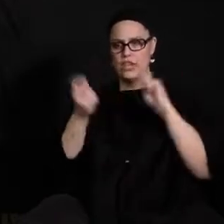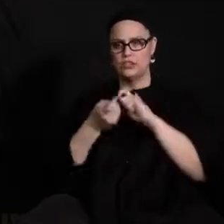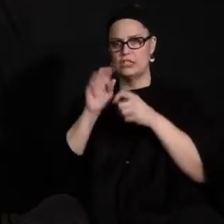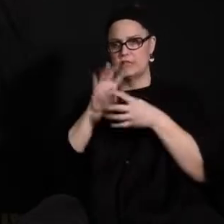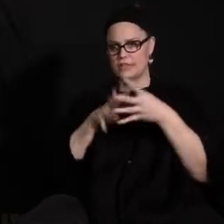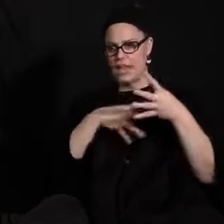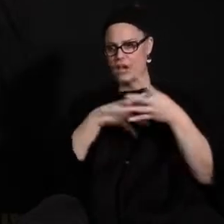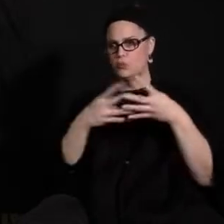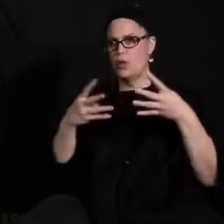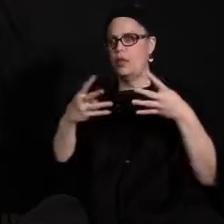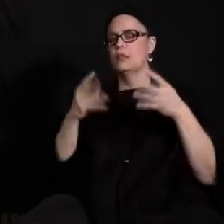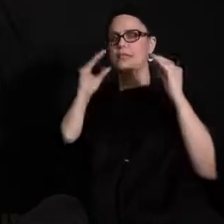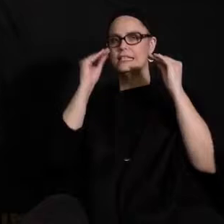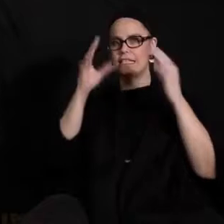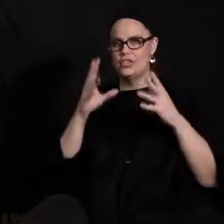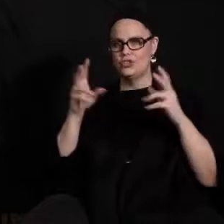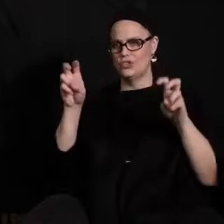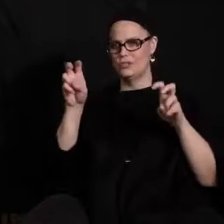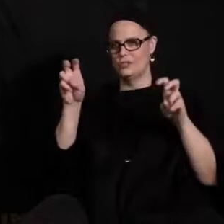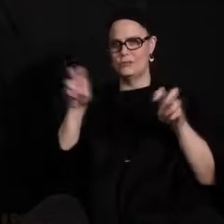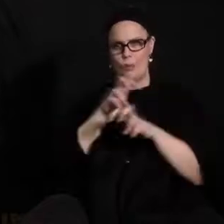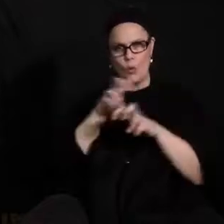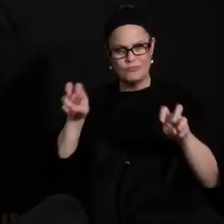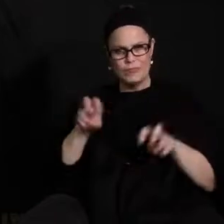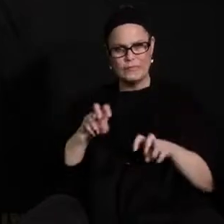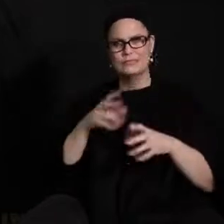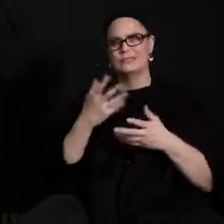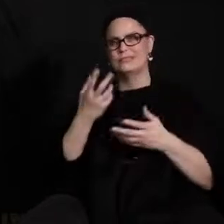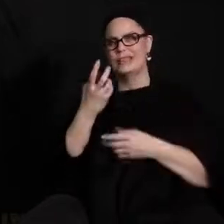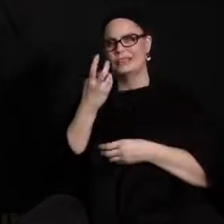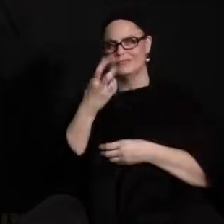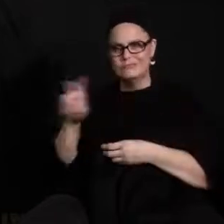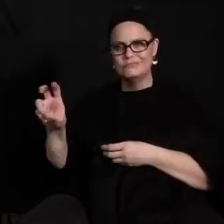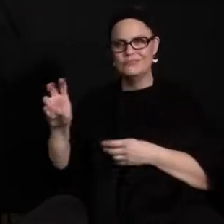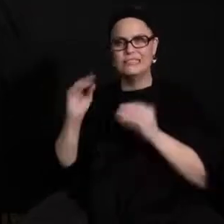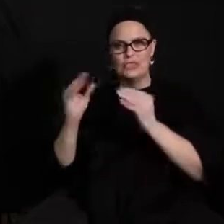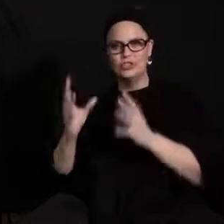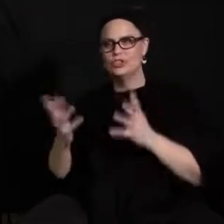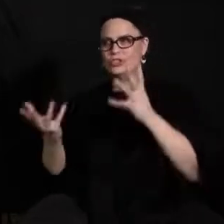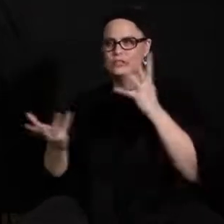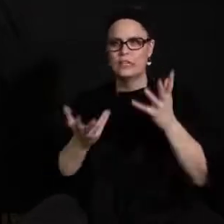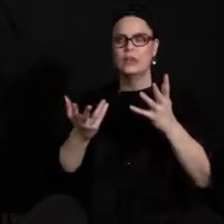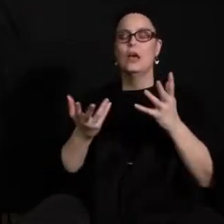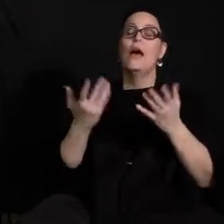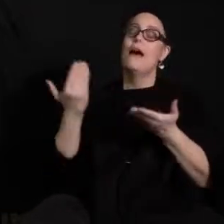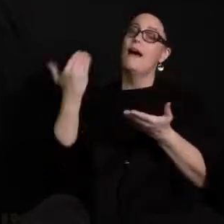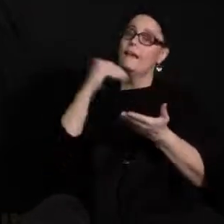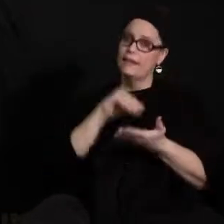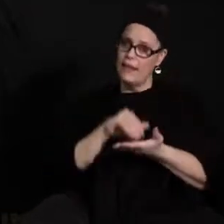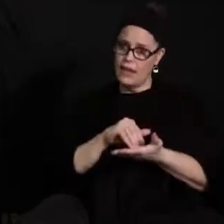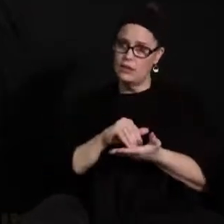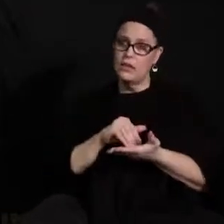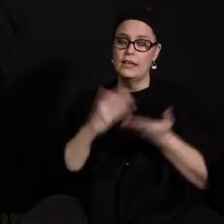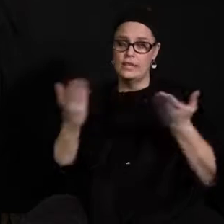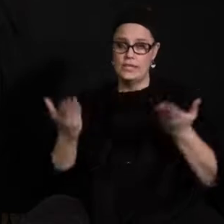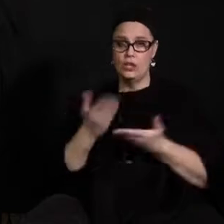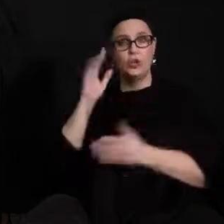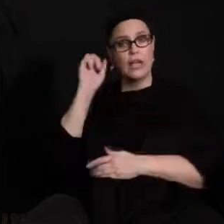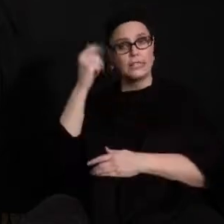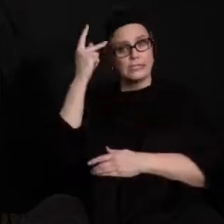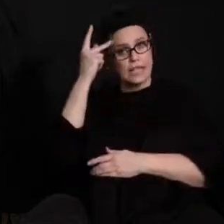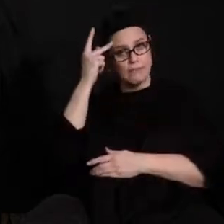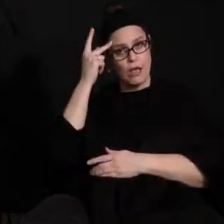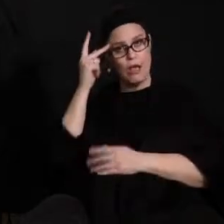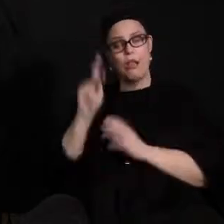um and those pieces of data that are impactful for students and we again uh in st paul